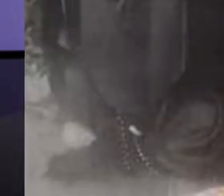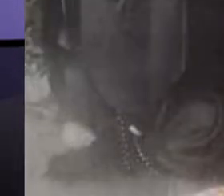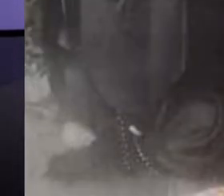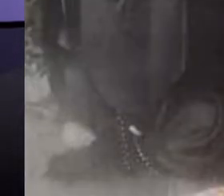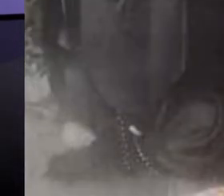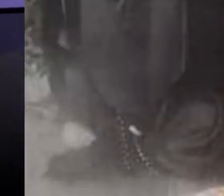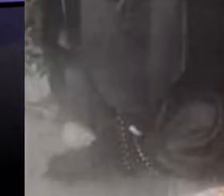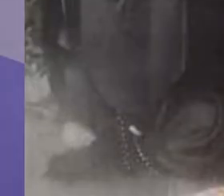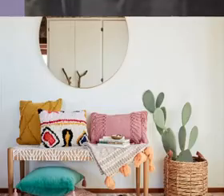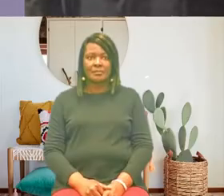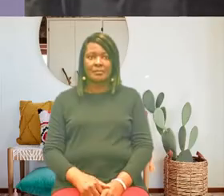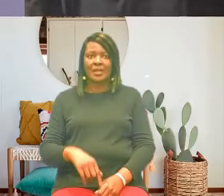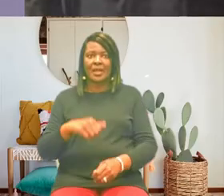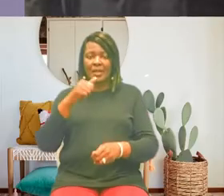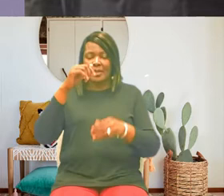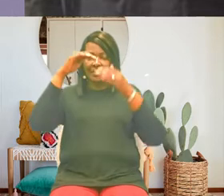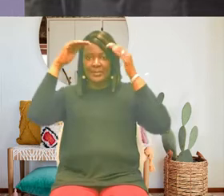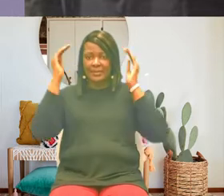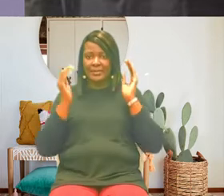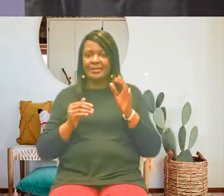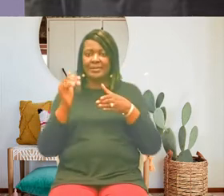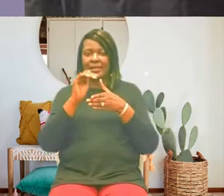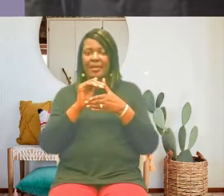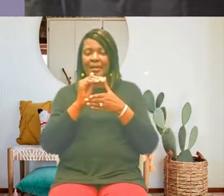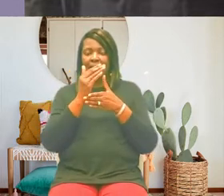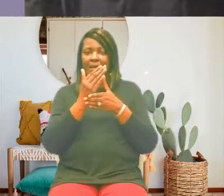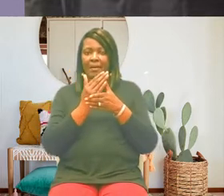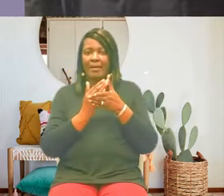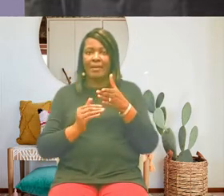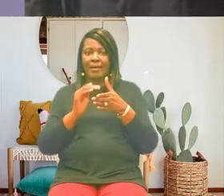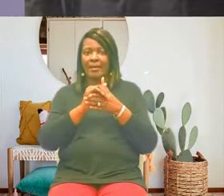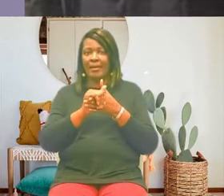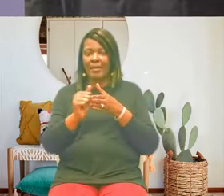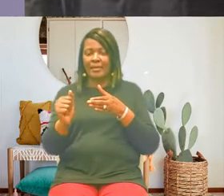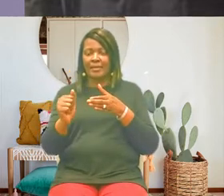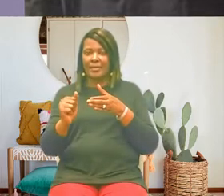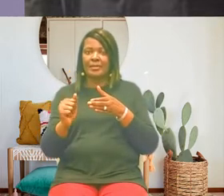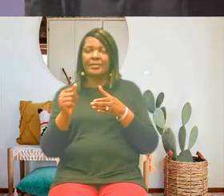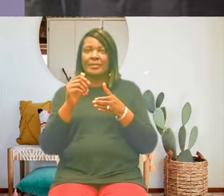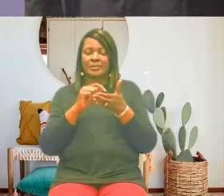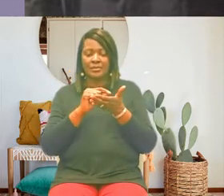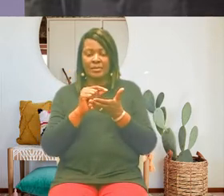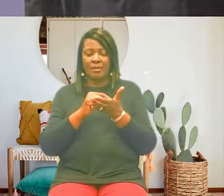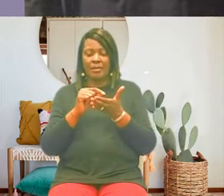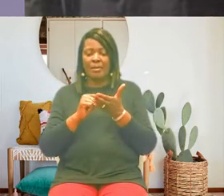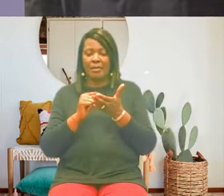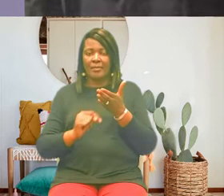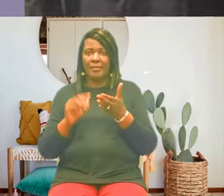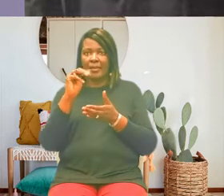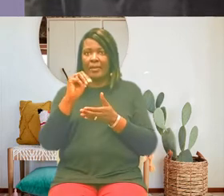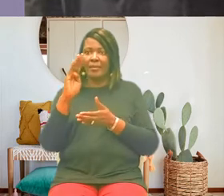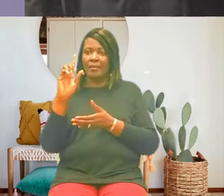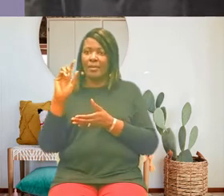hope you enjoy her sister ann's hands by mary beth lorbiecki illustrated by k wendy